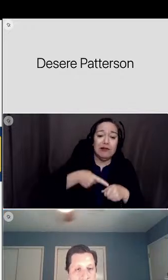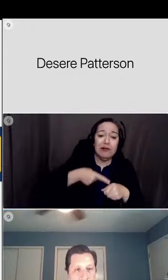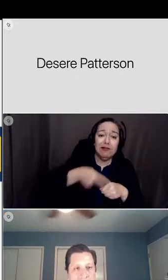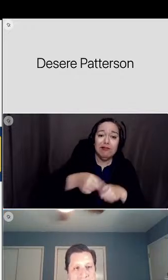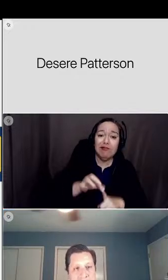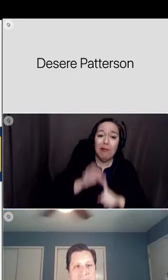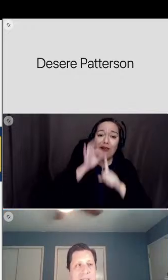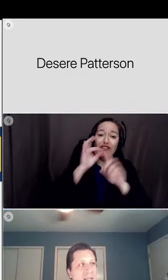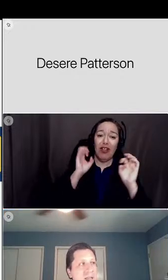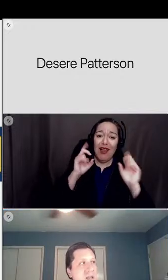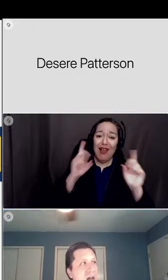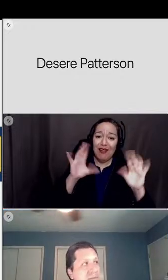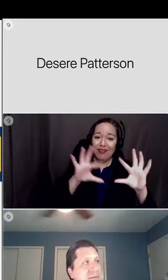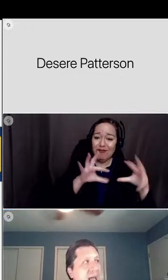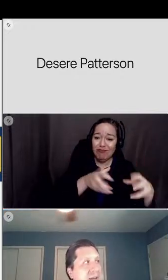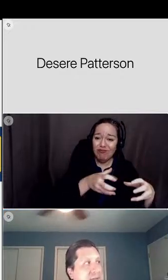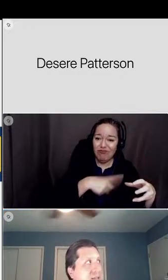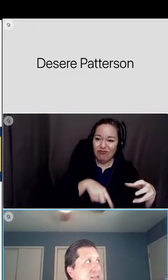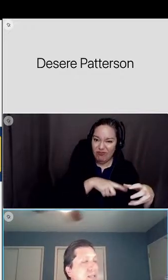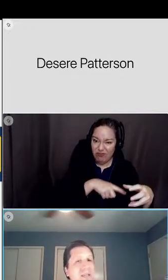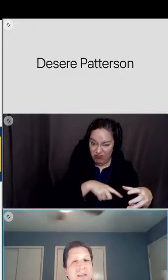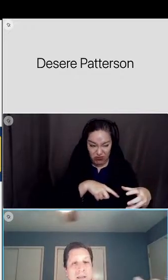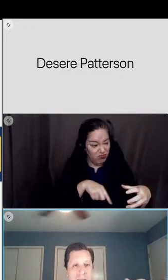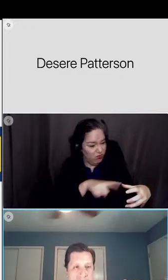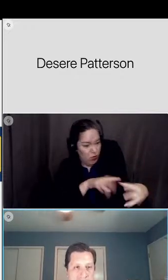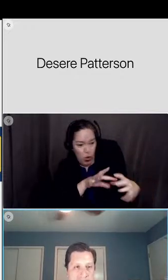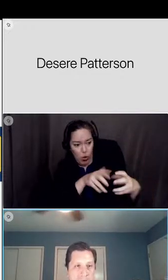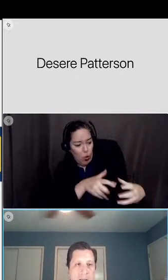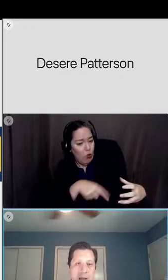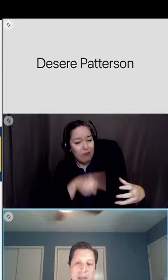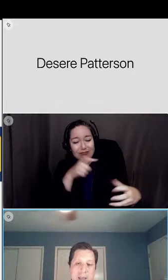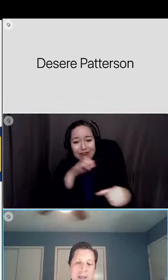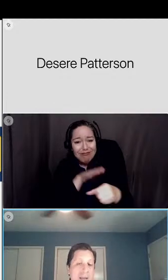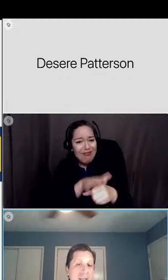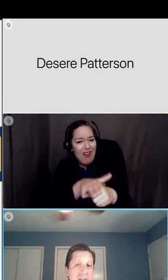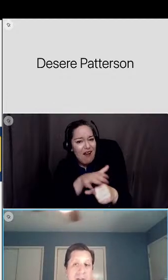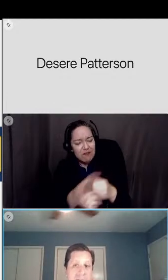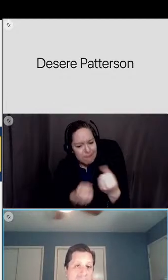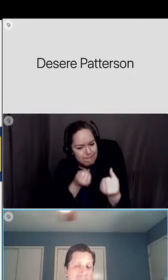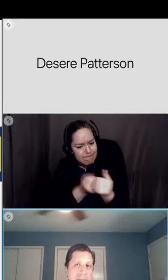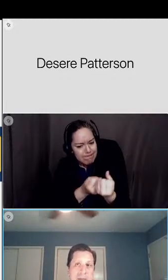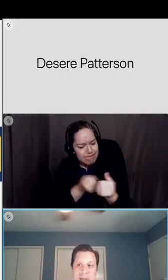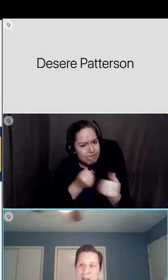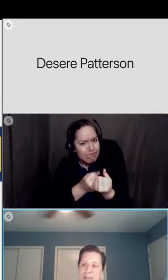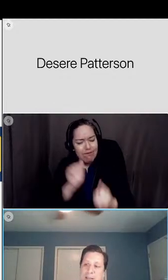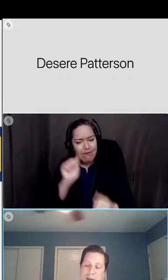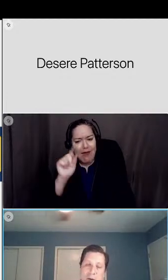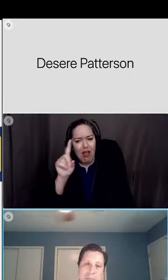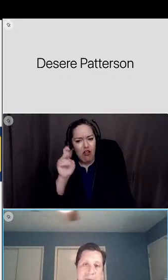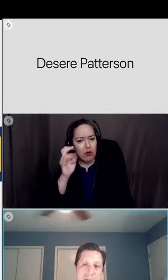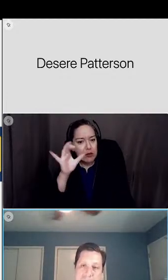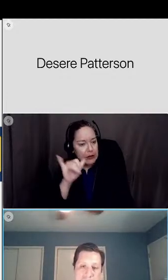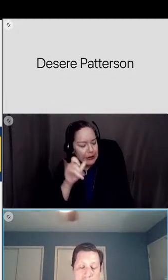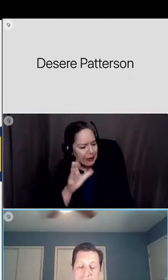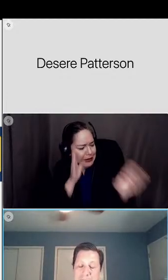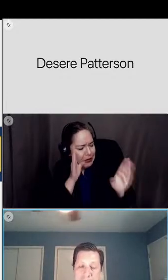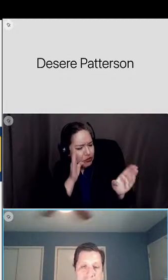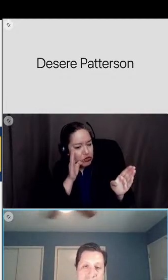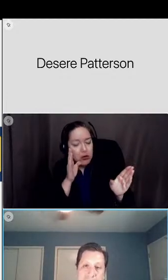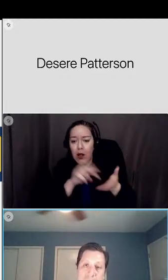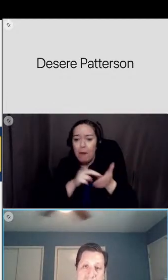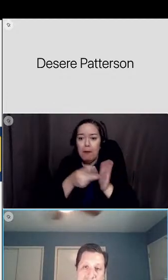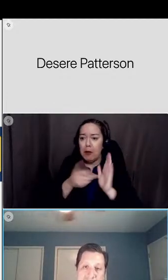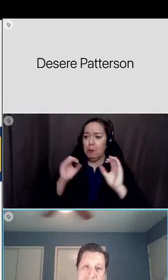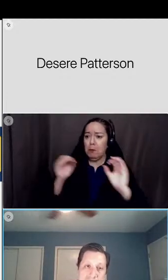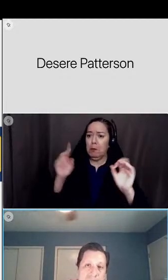talk about a group that doesn't get enough advocacy uh and attention and i mean not that there are people in our district working